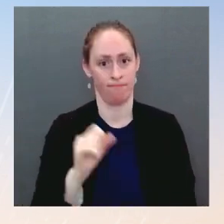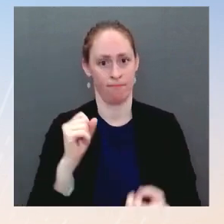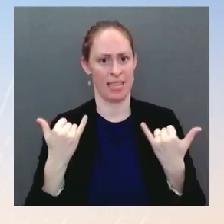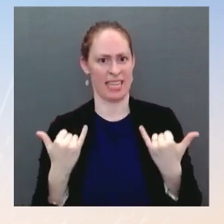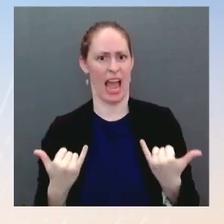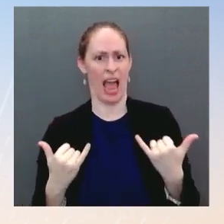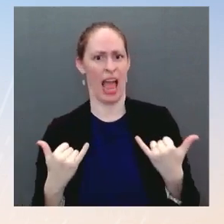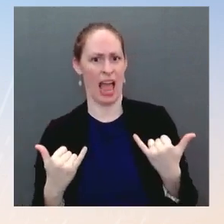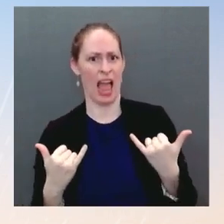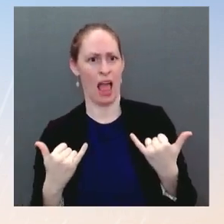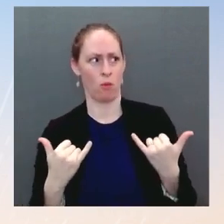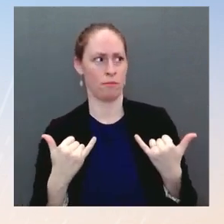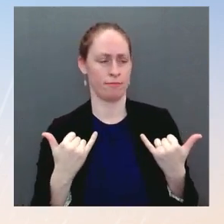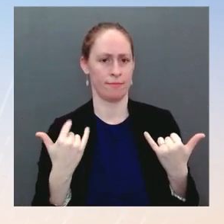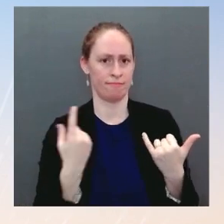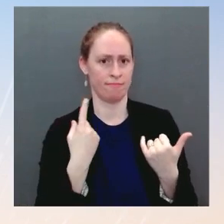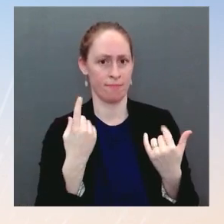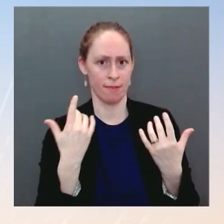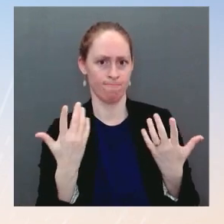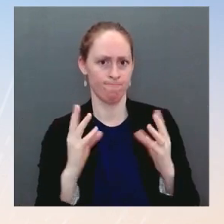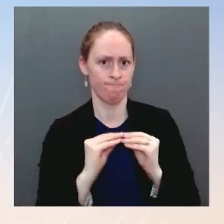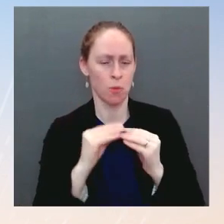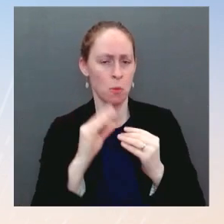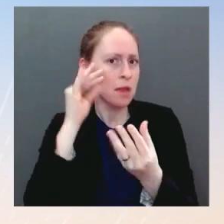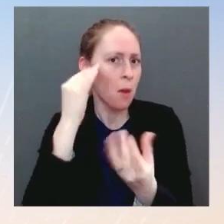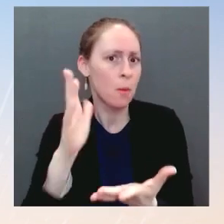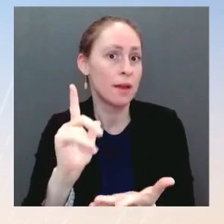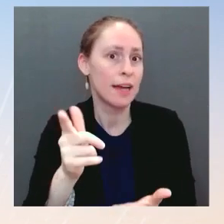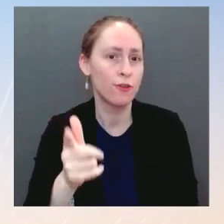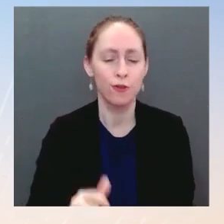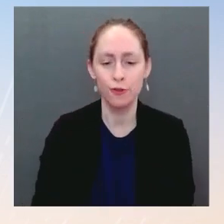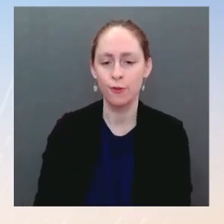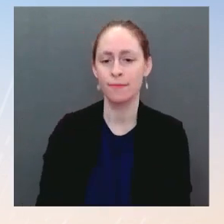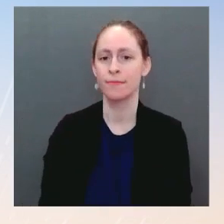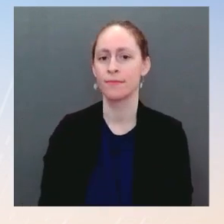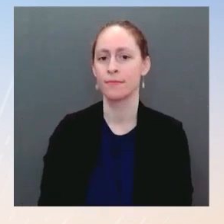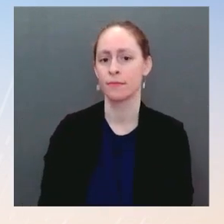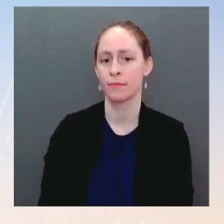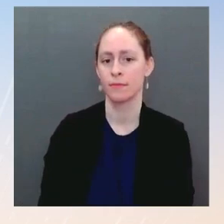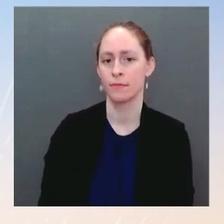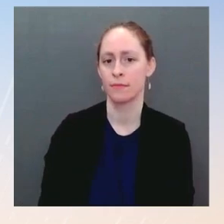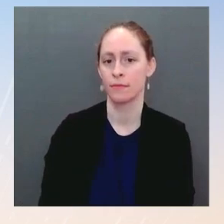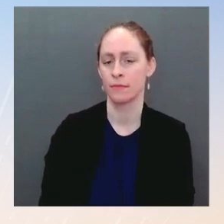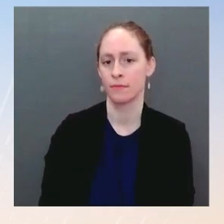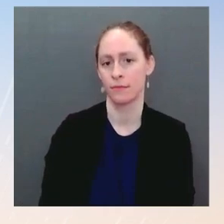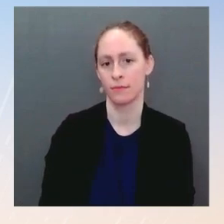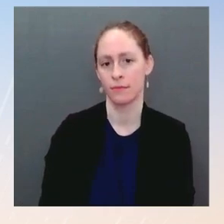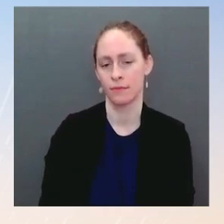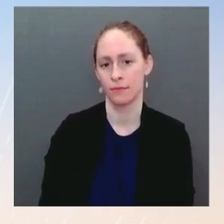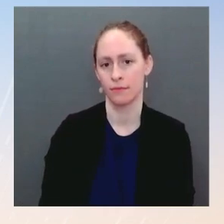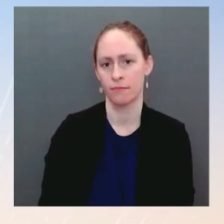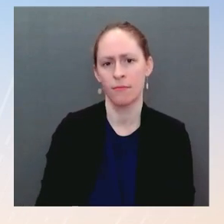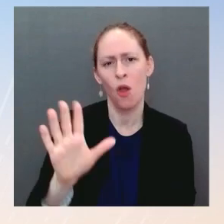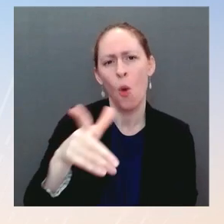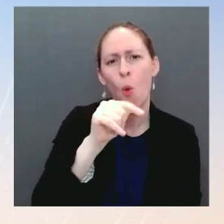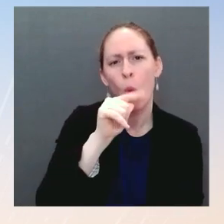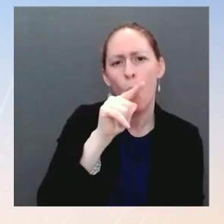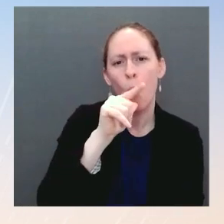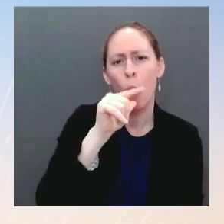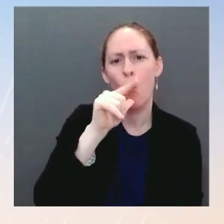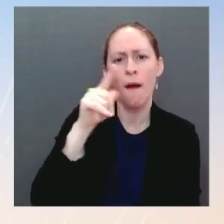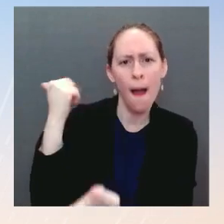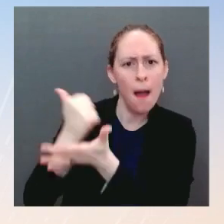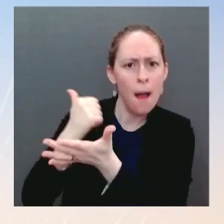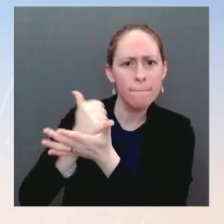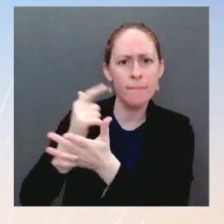of lead this search effort? Is this Ron Klain who's helping him go through this process? And would he then be the person to kind of shepherd the nominee through